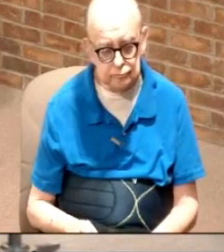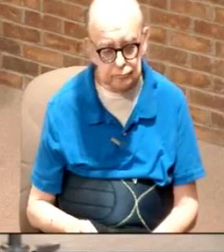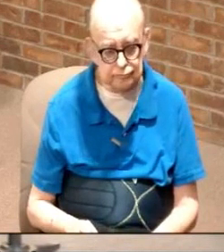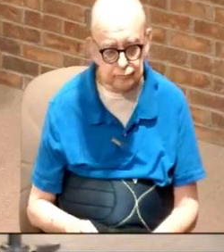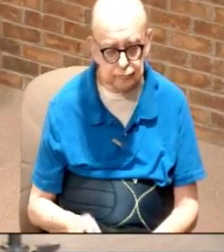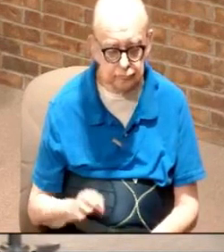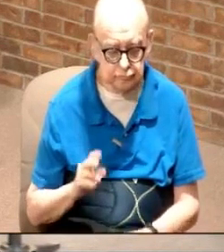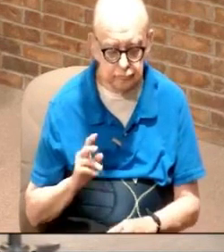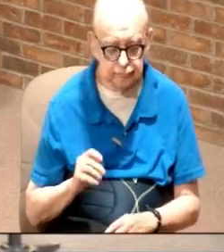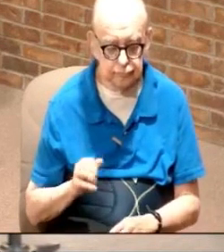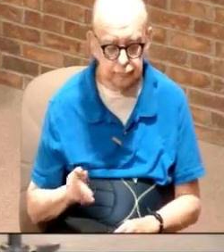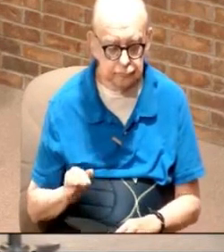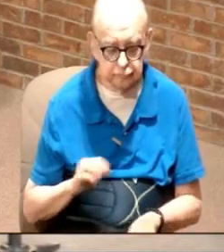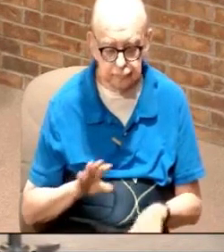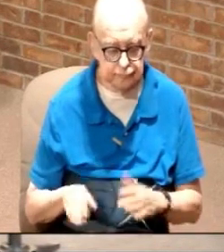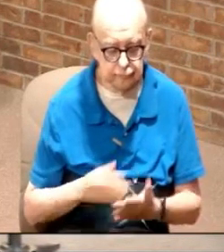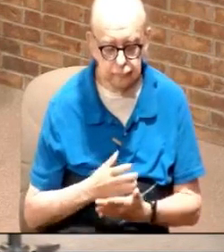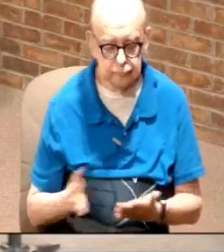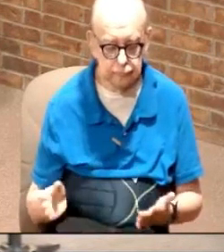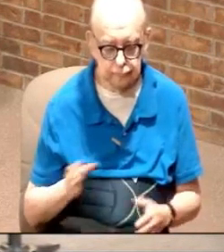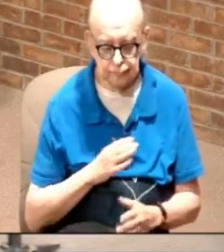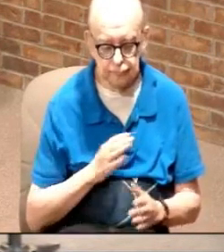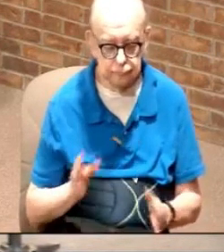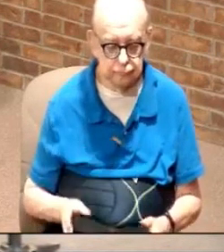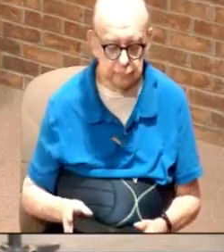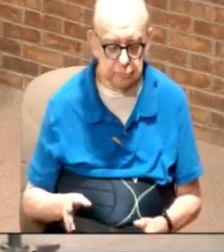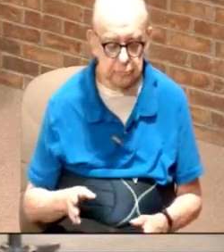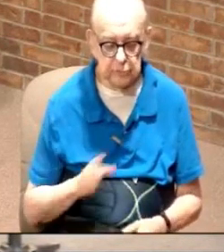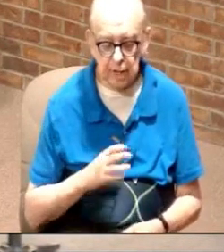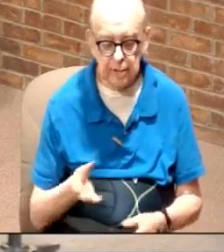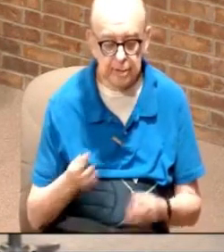Philippians 4.13 says, I can do all things through Christ which strengthens me.